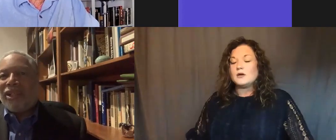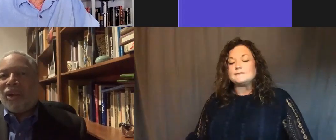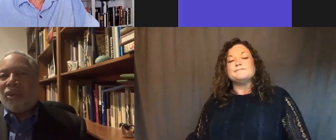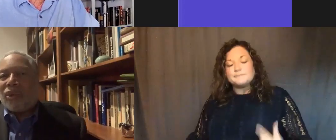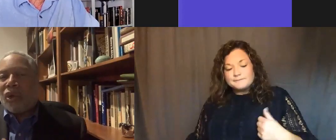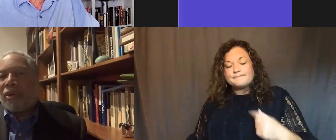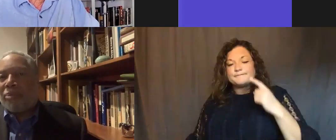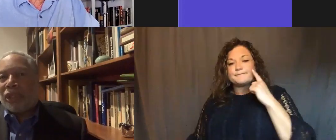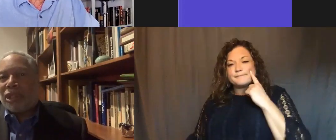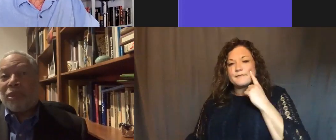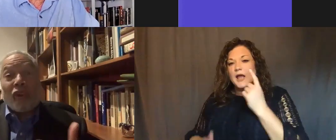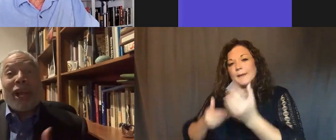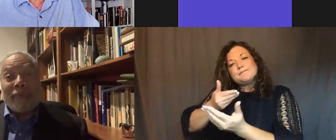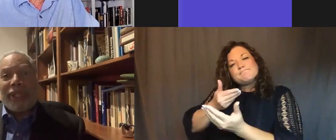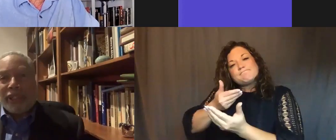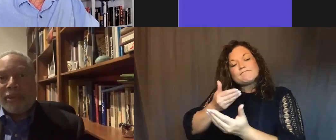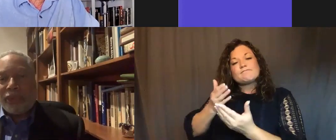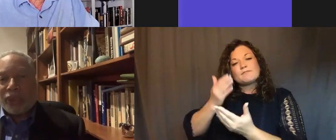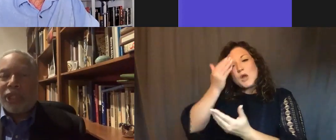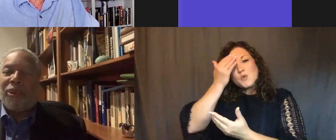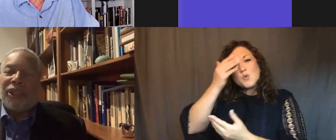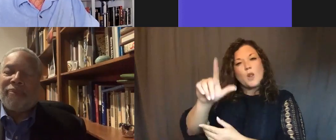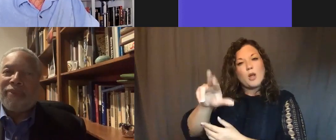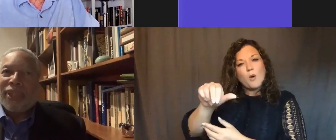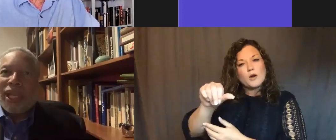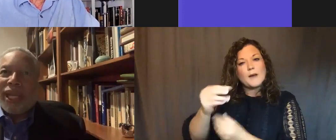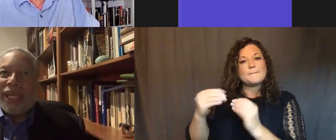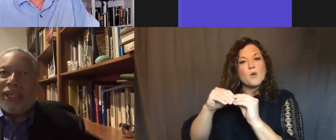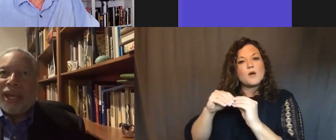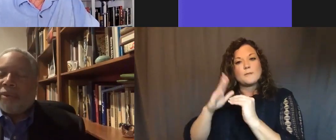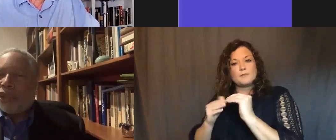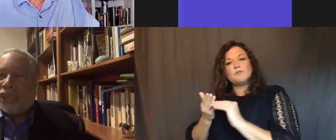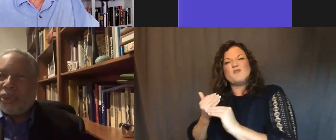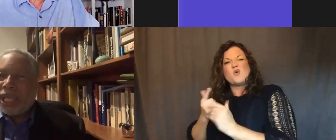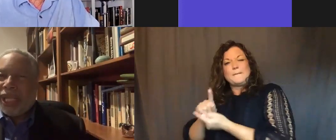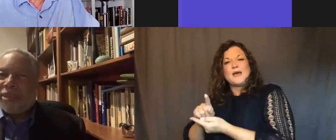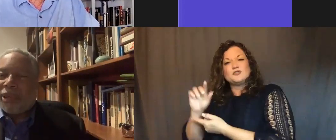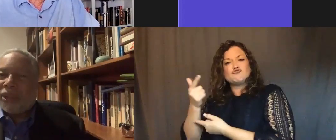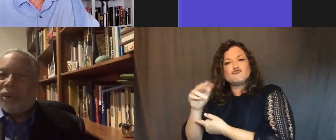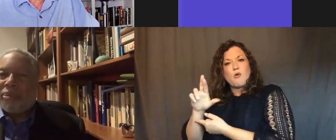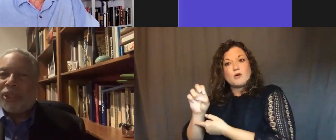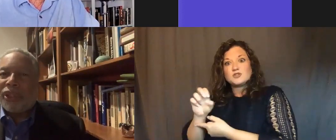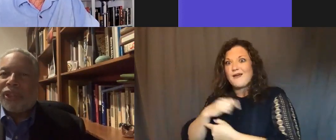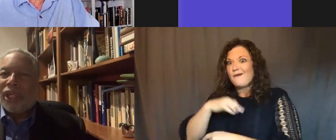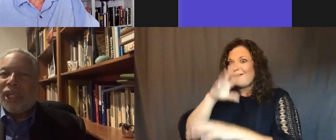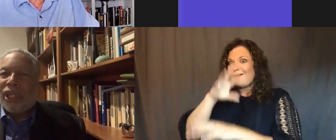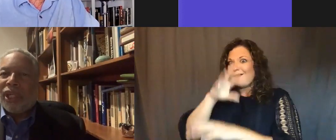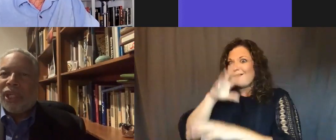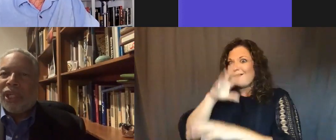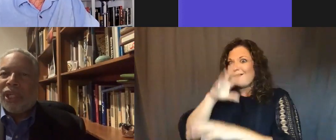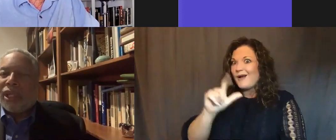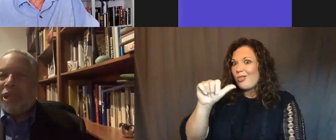gotten to know Laura Bush before I really knew George Bush. And I was so taken by Laura Bush's